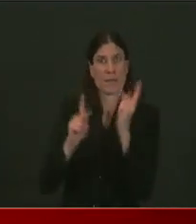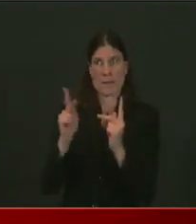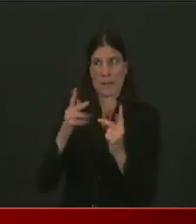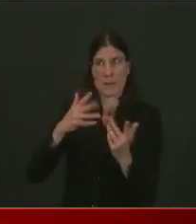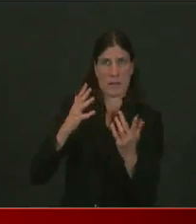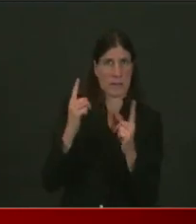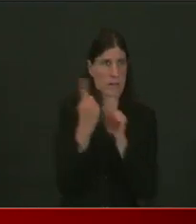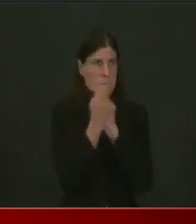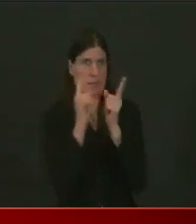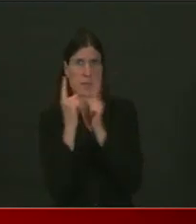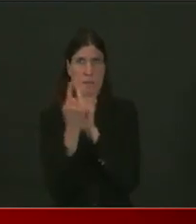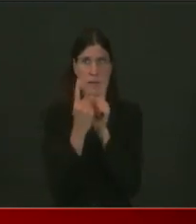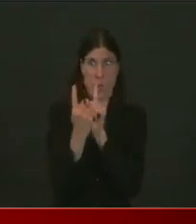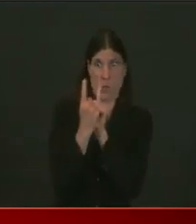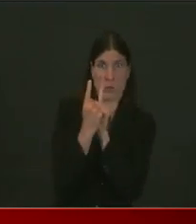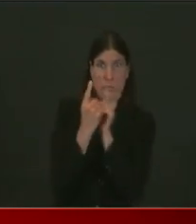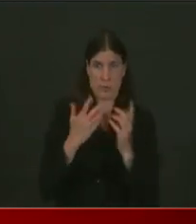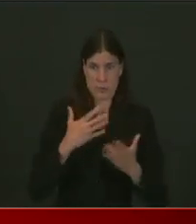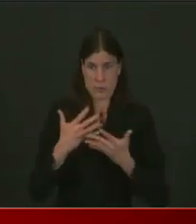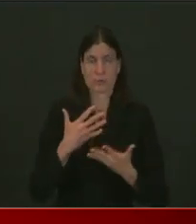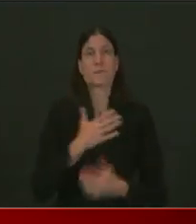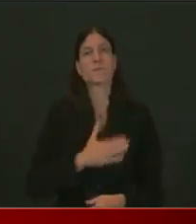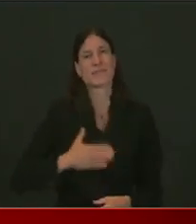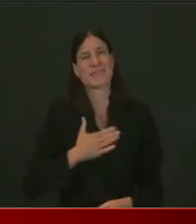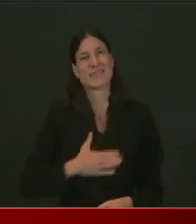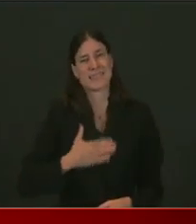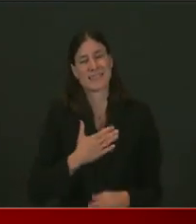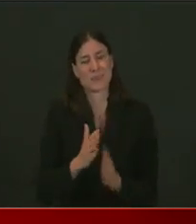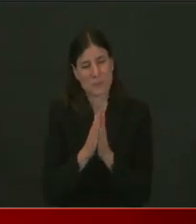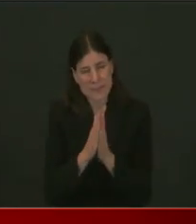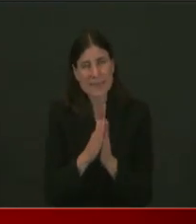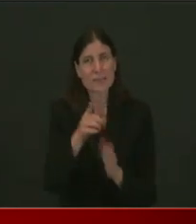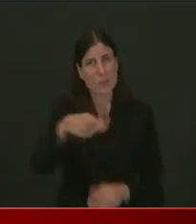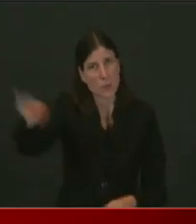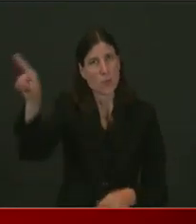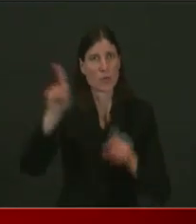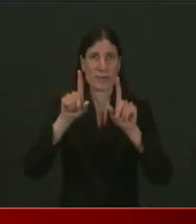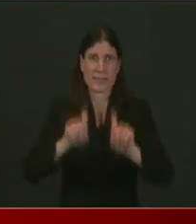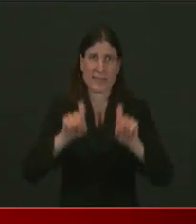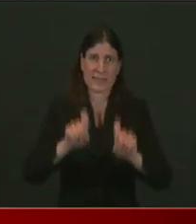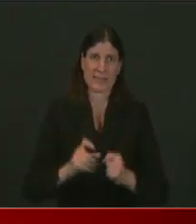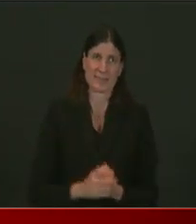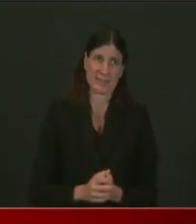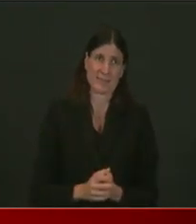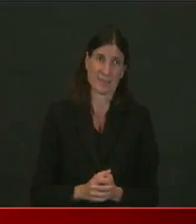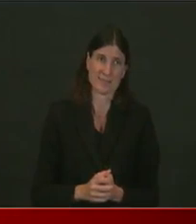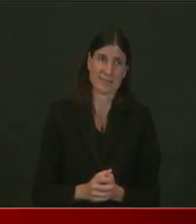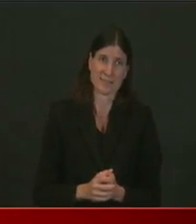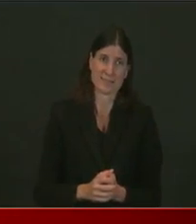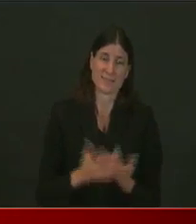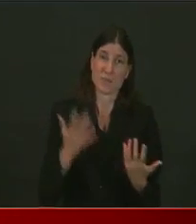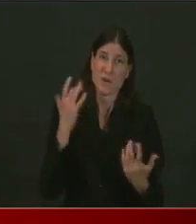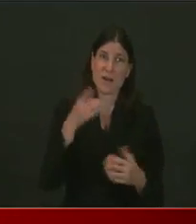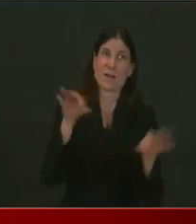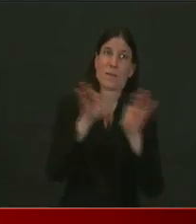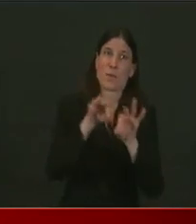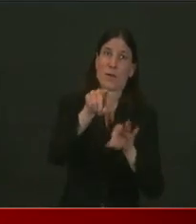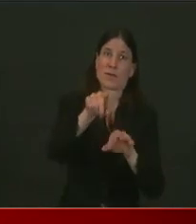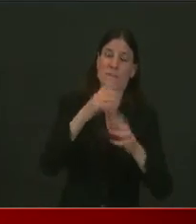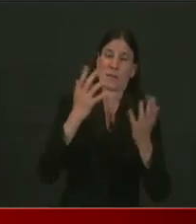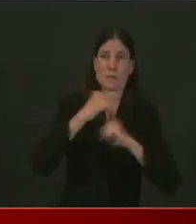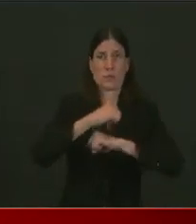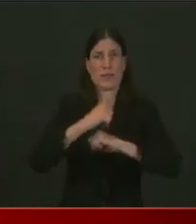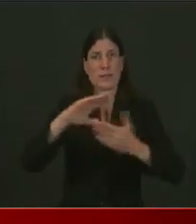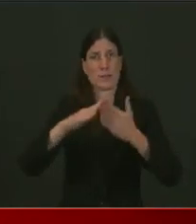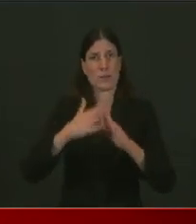just do it for Rhode Island. This is, this is like a, you're doing your part in the public health effort of Rhode